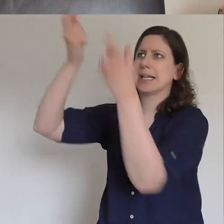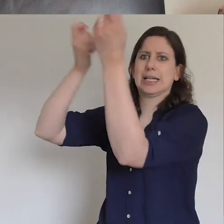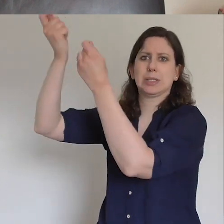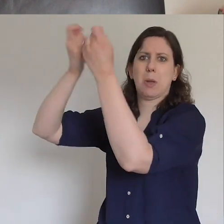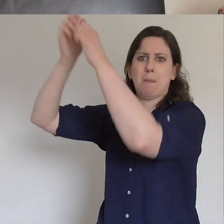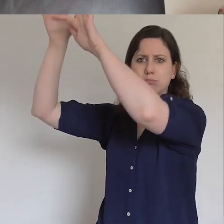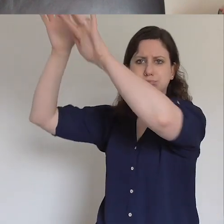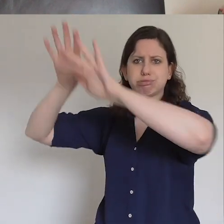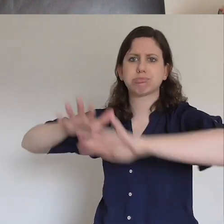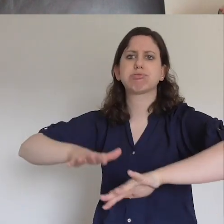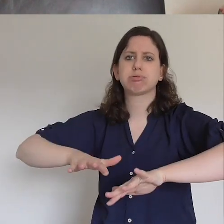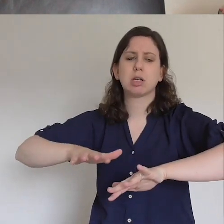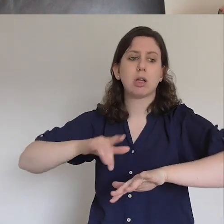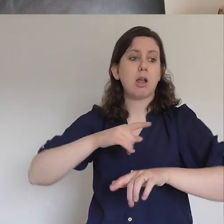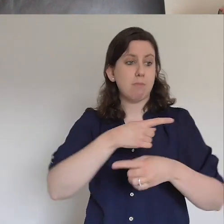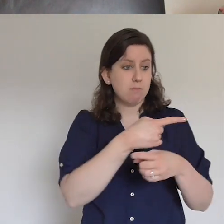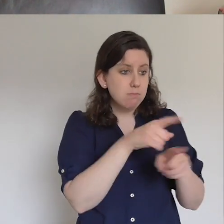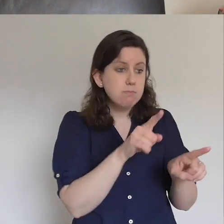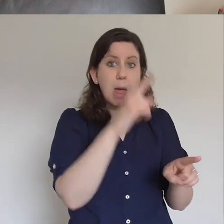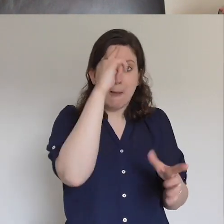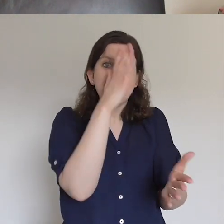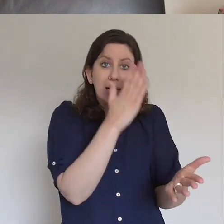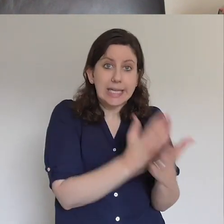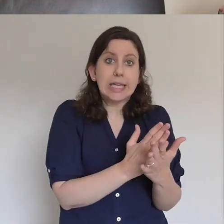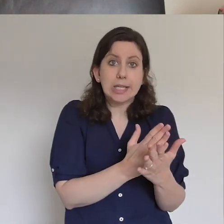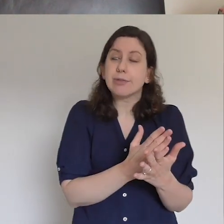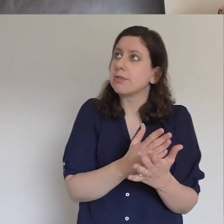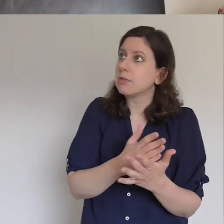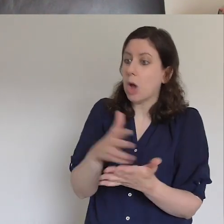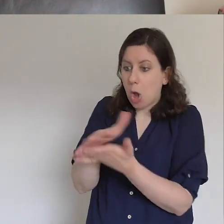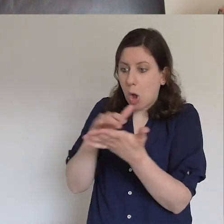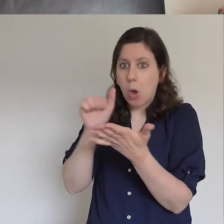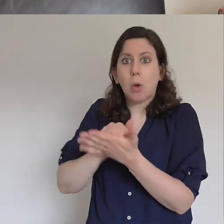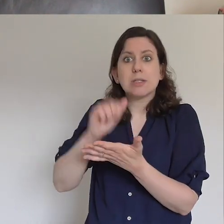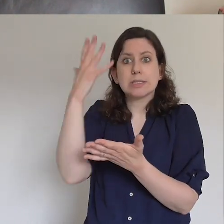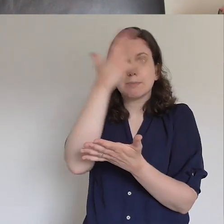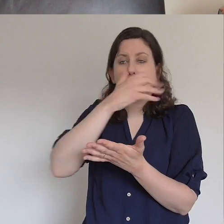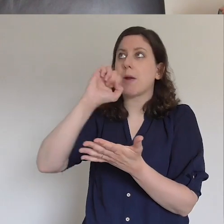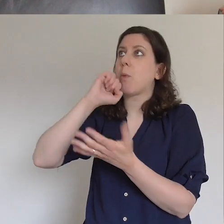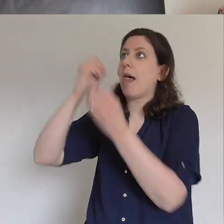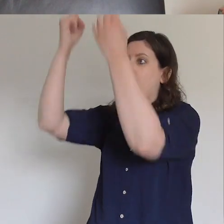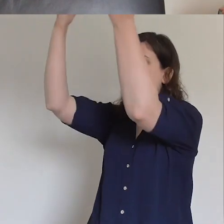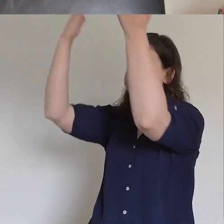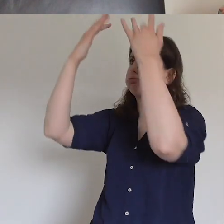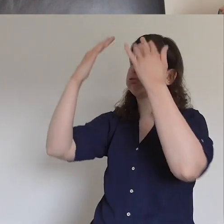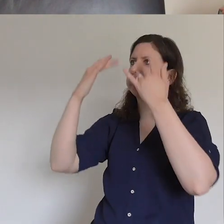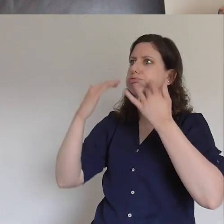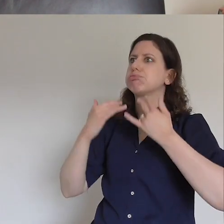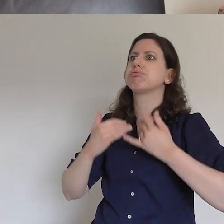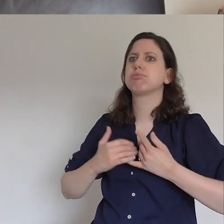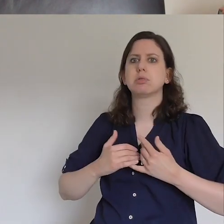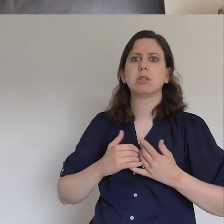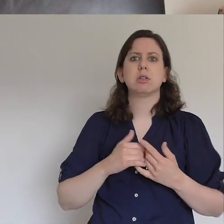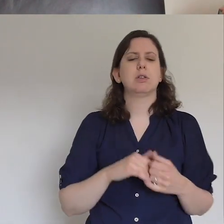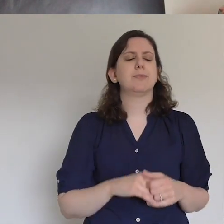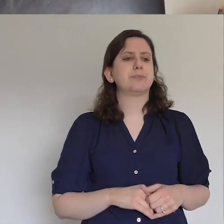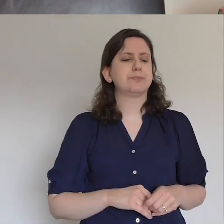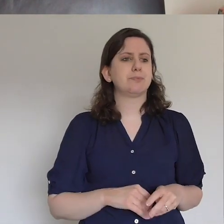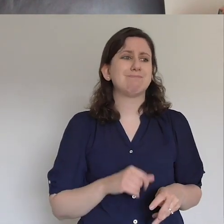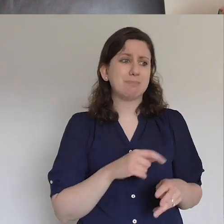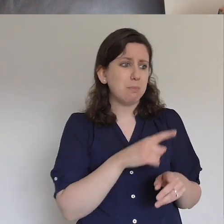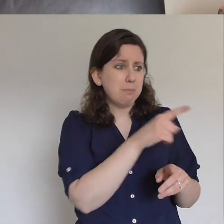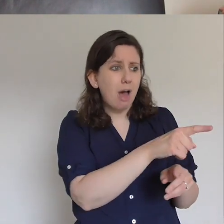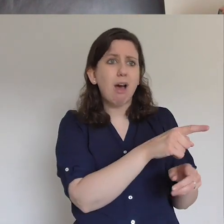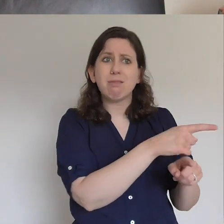the Holy Spirit will anoint what's in our hands to bring about something greater. You know, and I think actually they're just ordinary